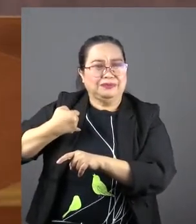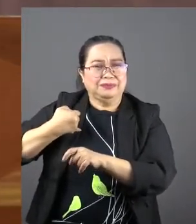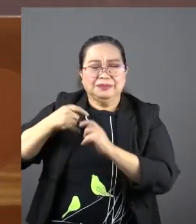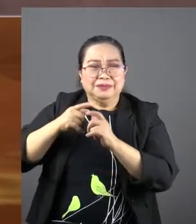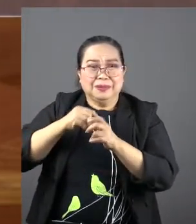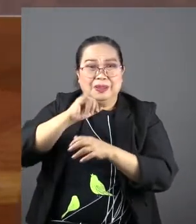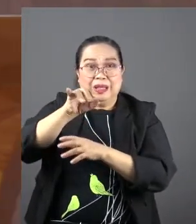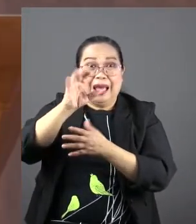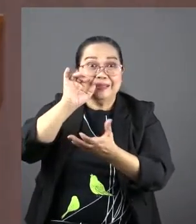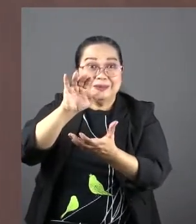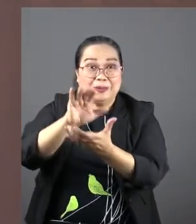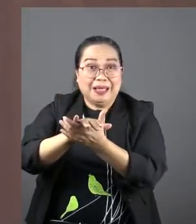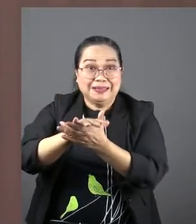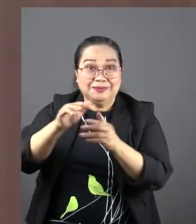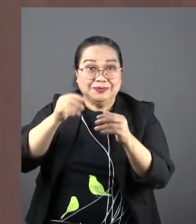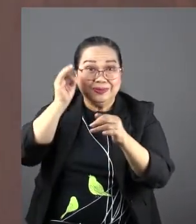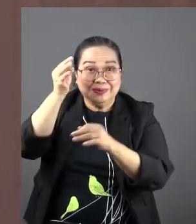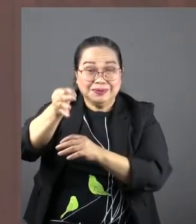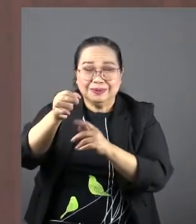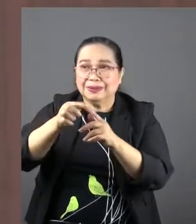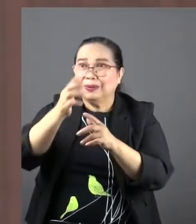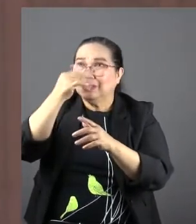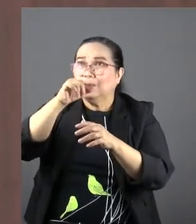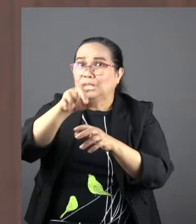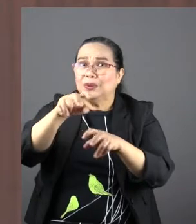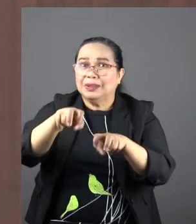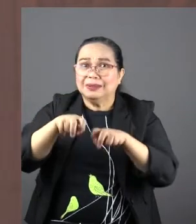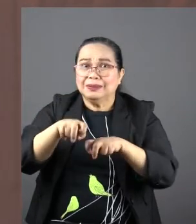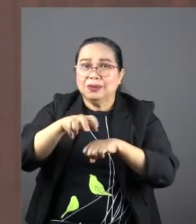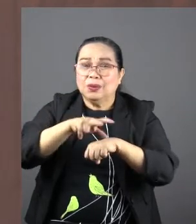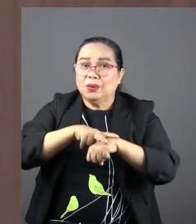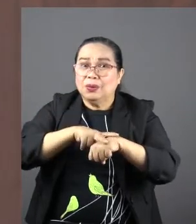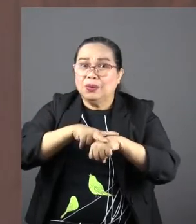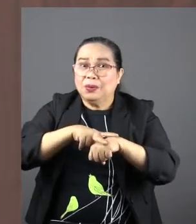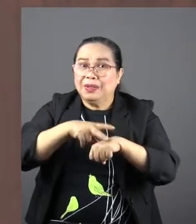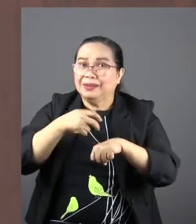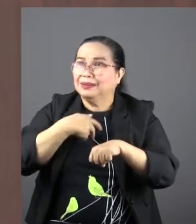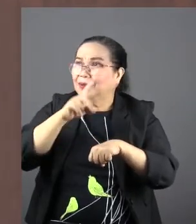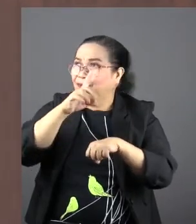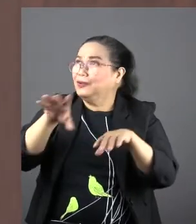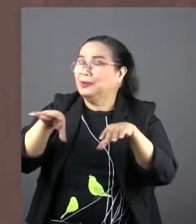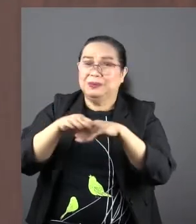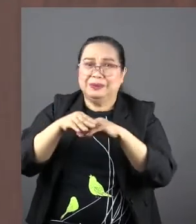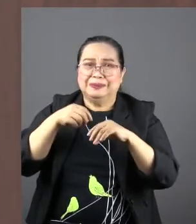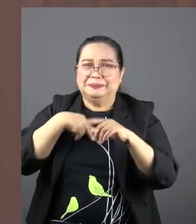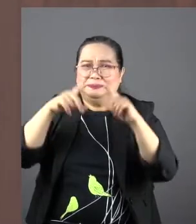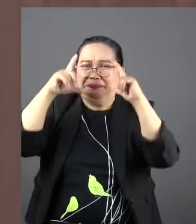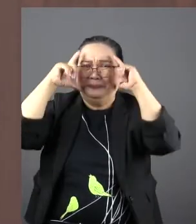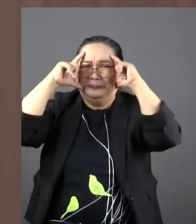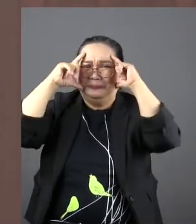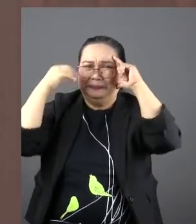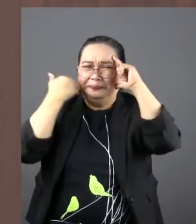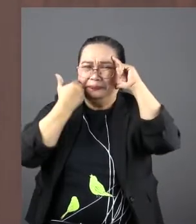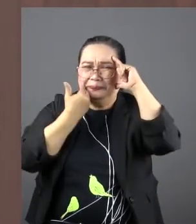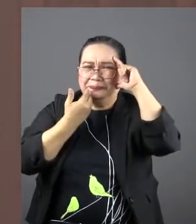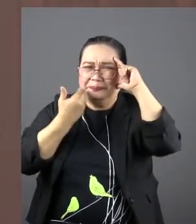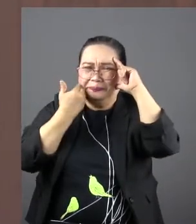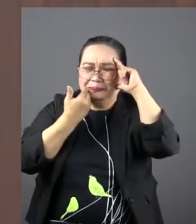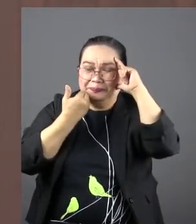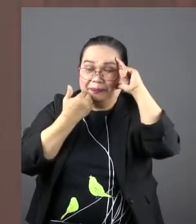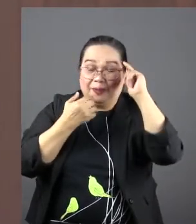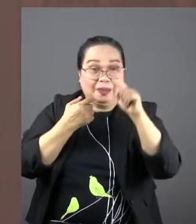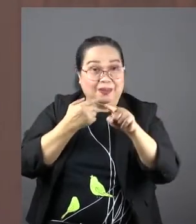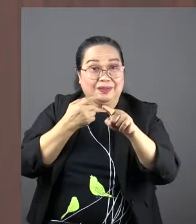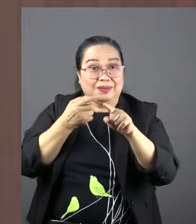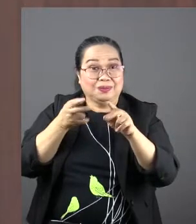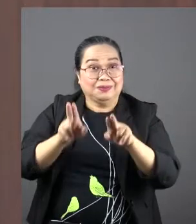Immediate scandal. Or, why couldn't you contain yourself until the day of your wedding? That's very disgraceful. But did you